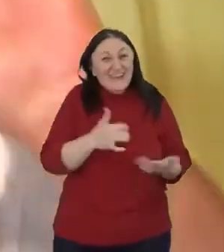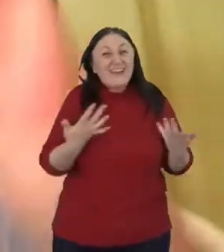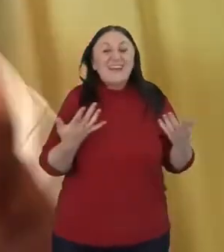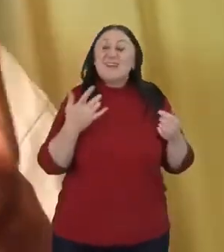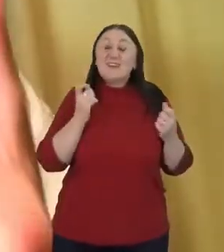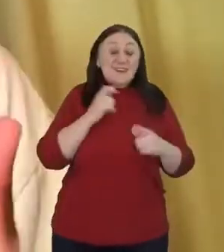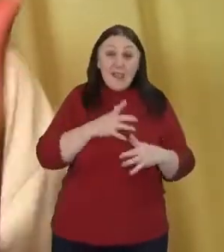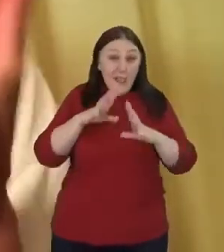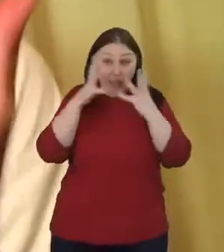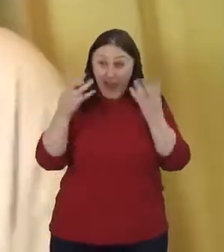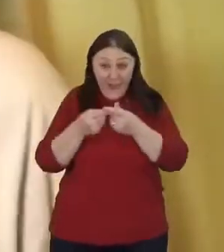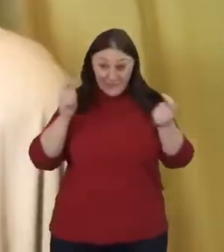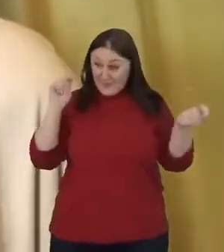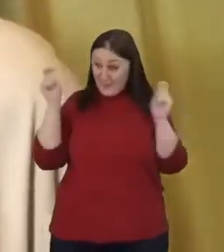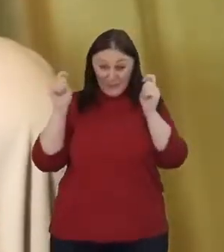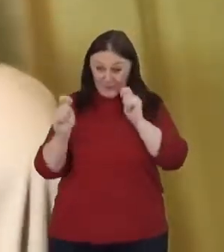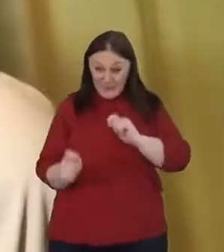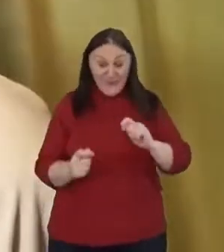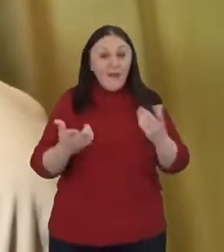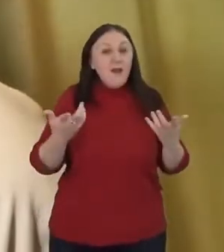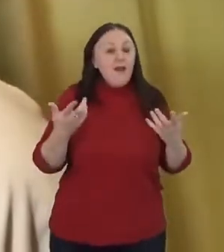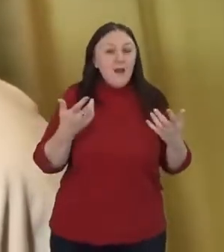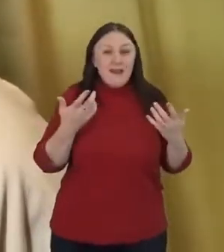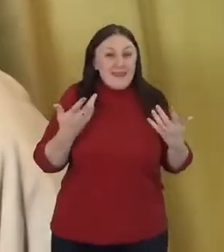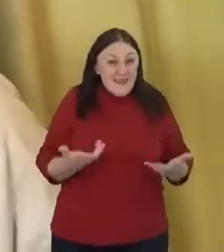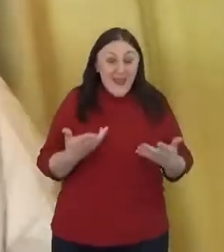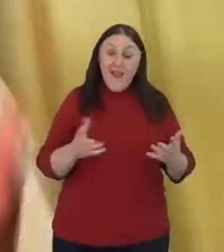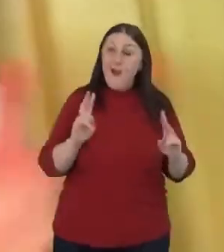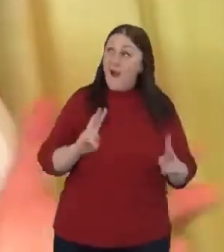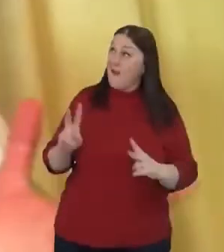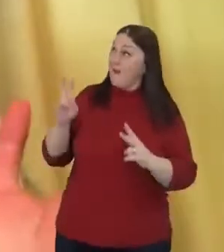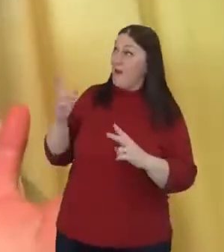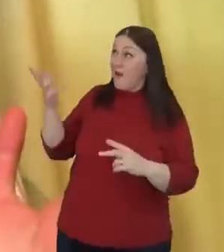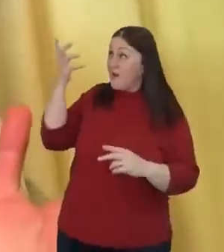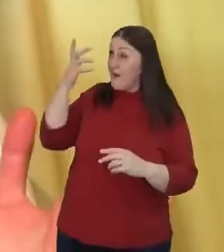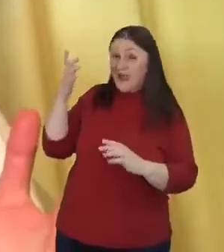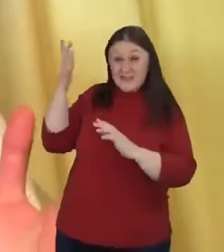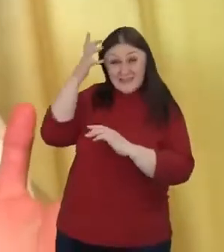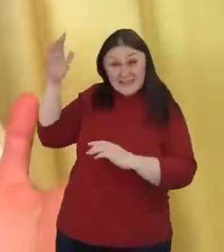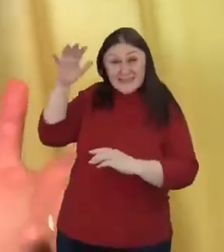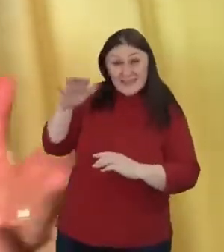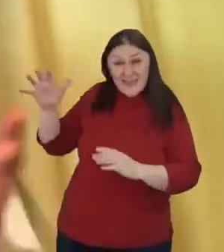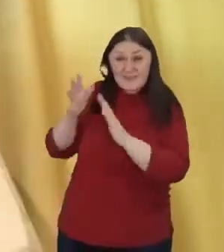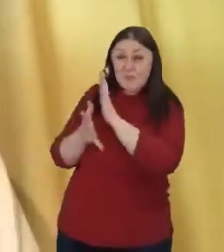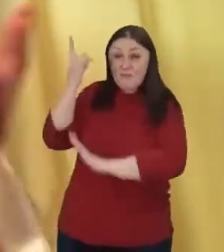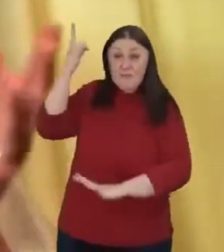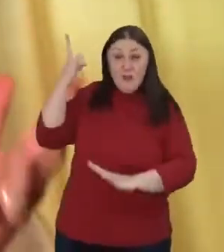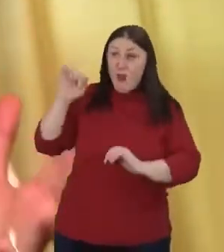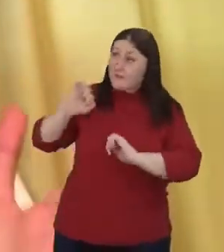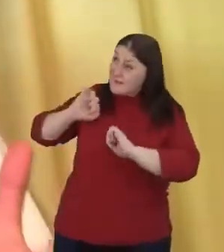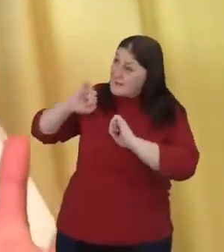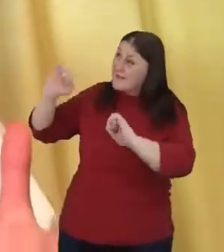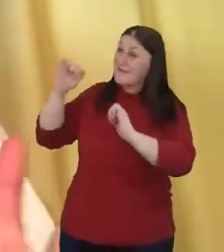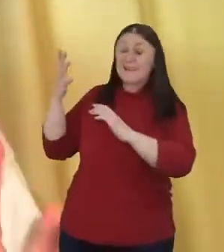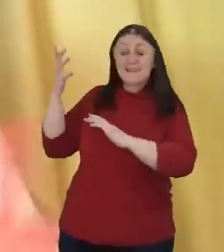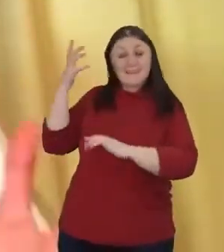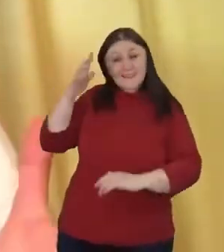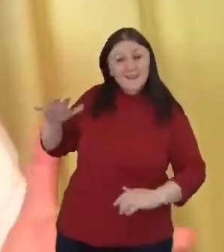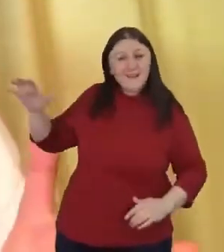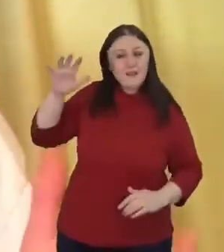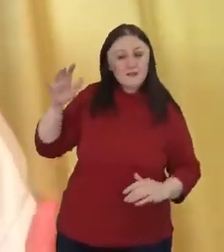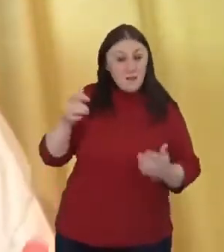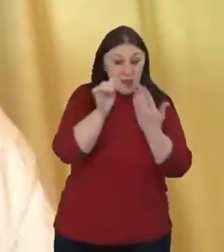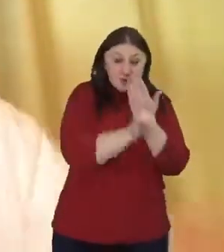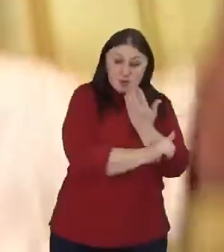flipped on its head. Cause I, now I look at the kingdom of God, right? That Jesus talks about and, and, and the scripture says that the